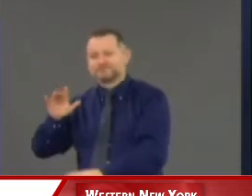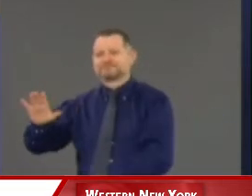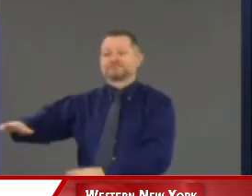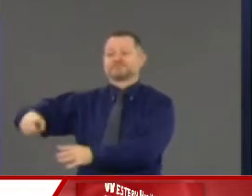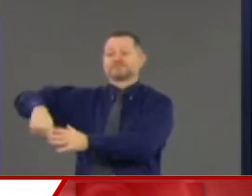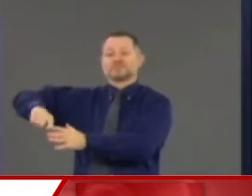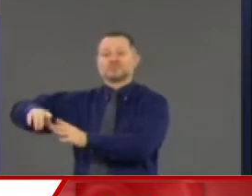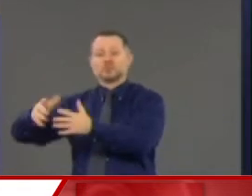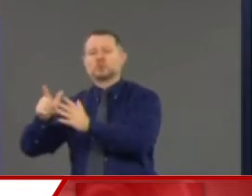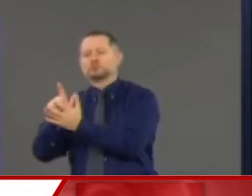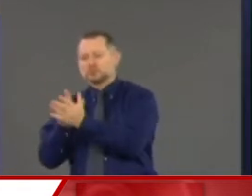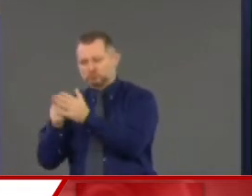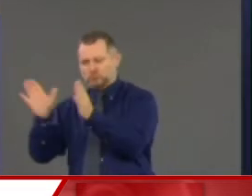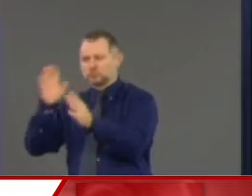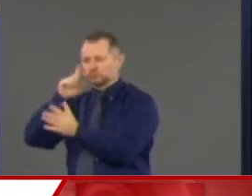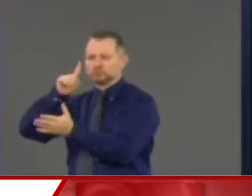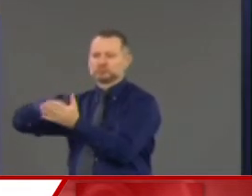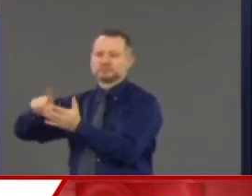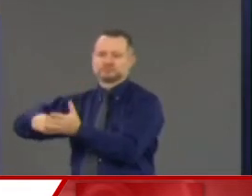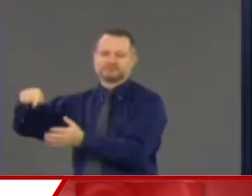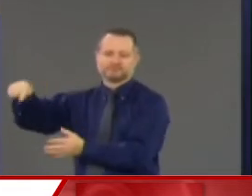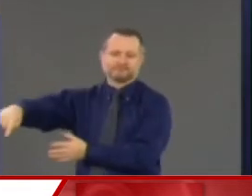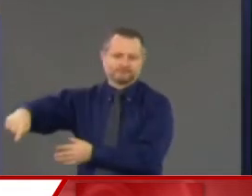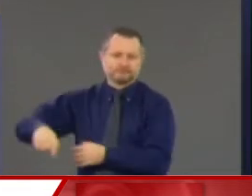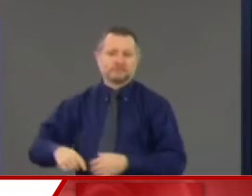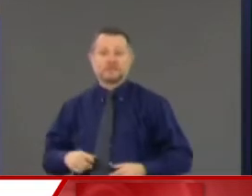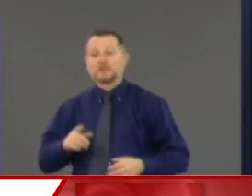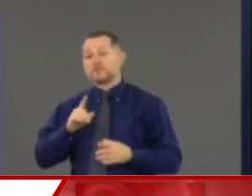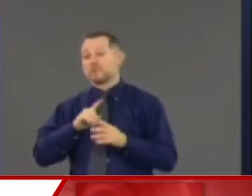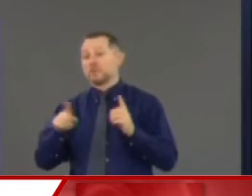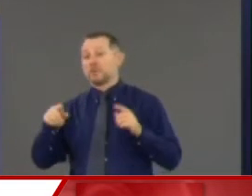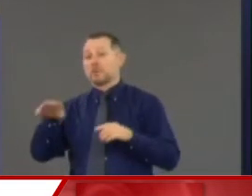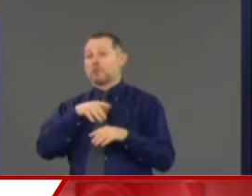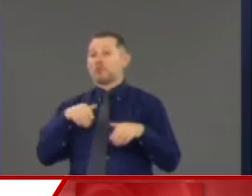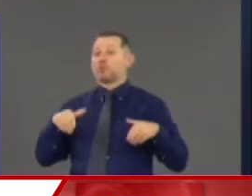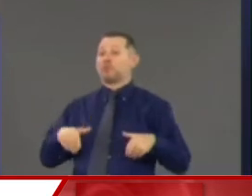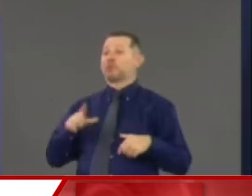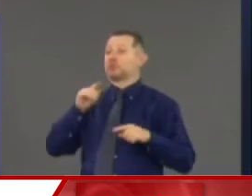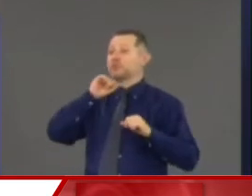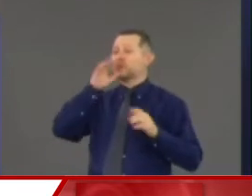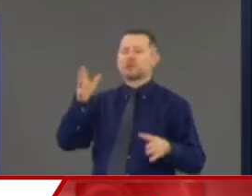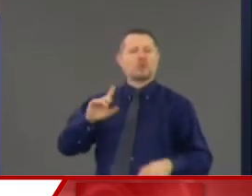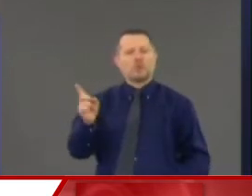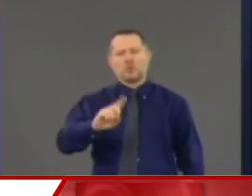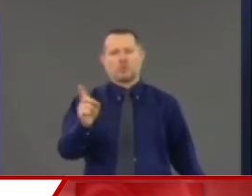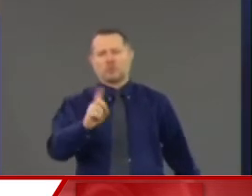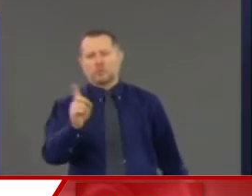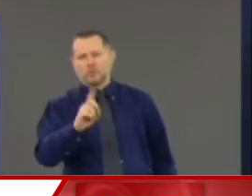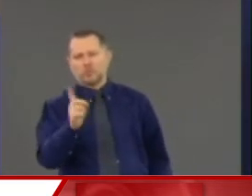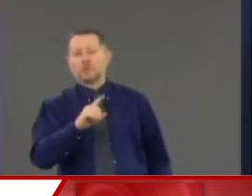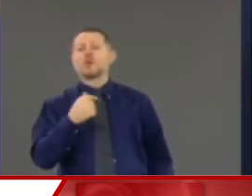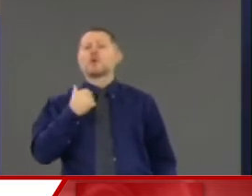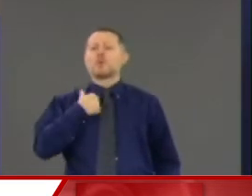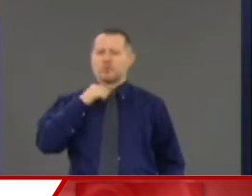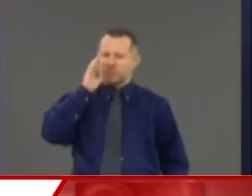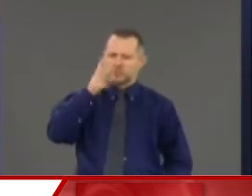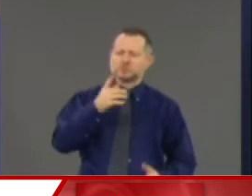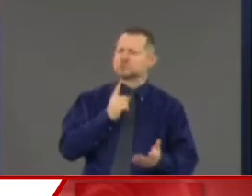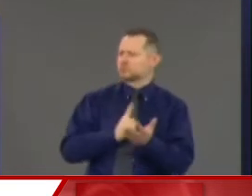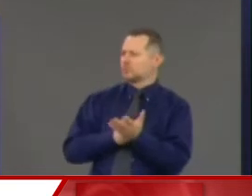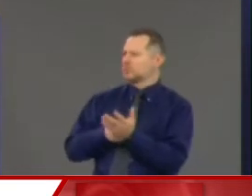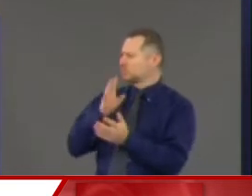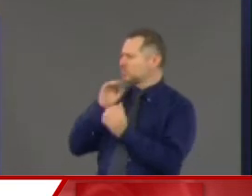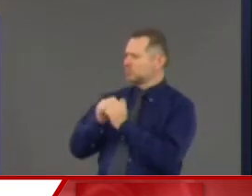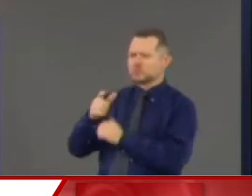yes. But it doesn't mean you do nothing in the interim. So I'm going to be speaking to the mayor about that.